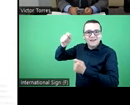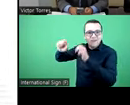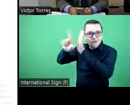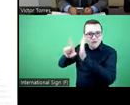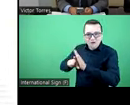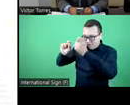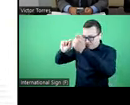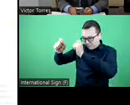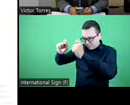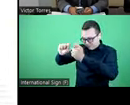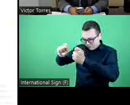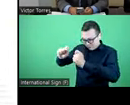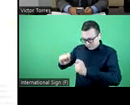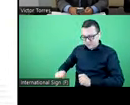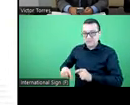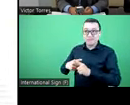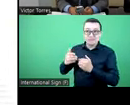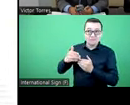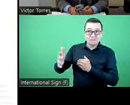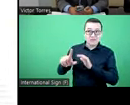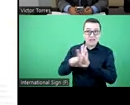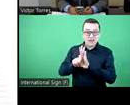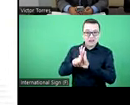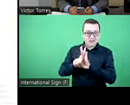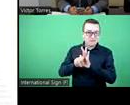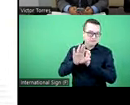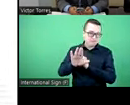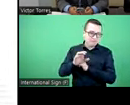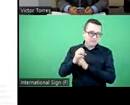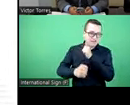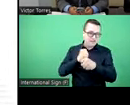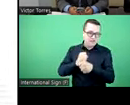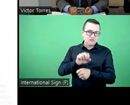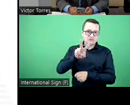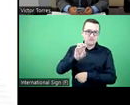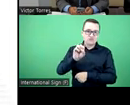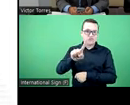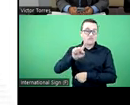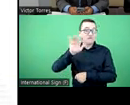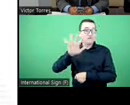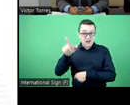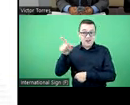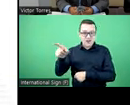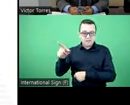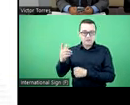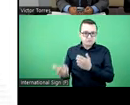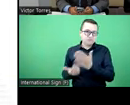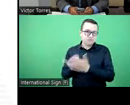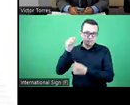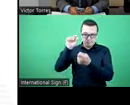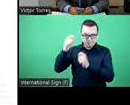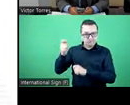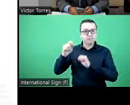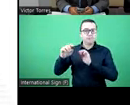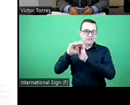a series of reforms were carried out. But during this period, there is